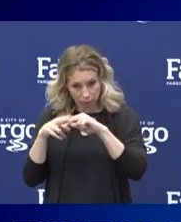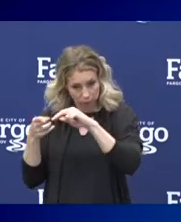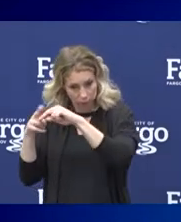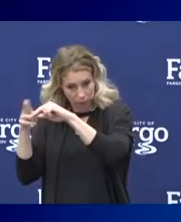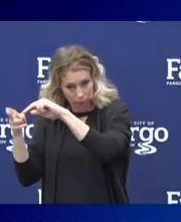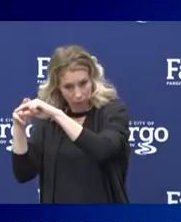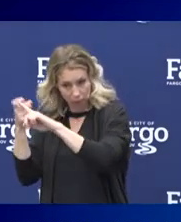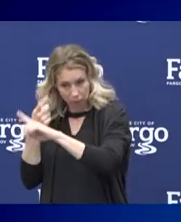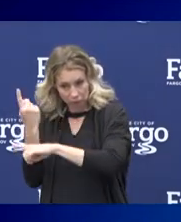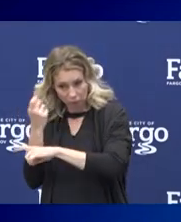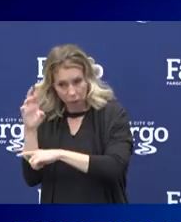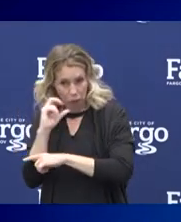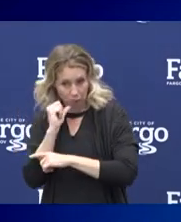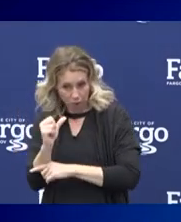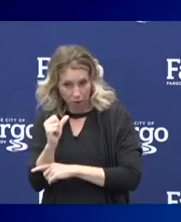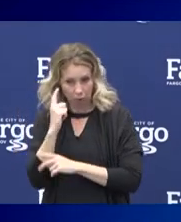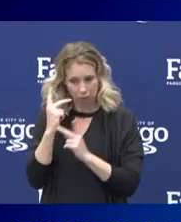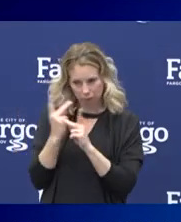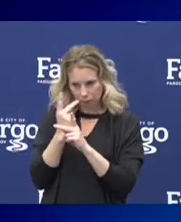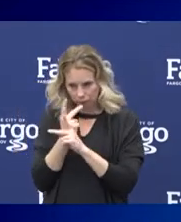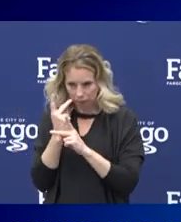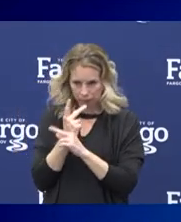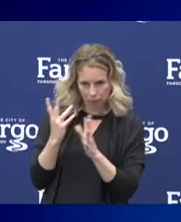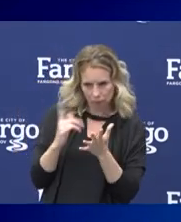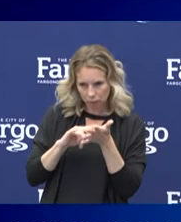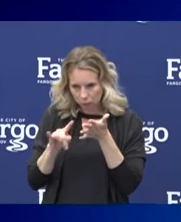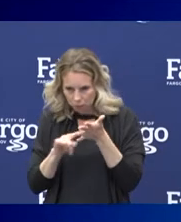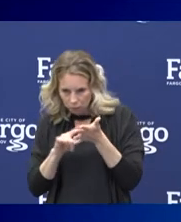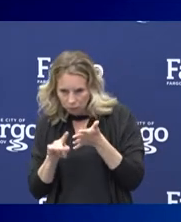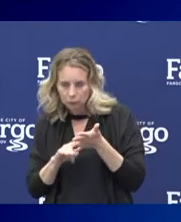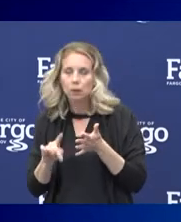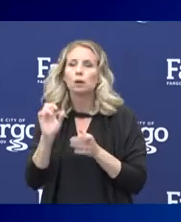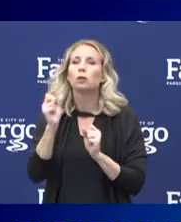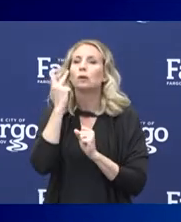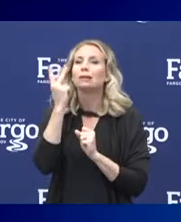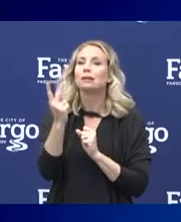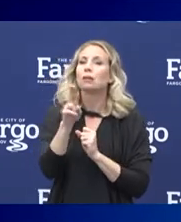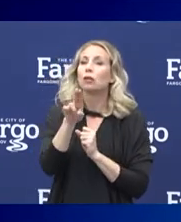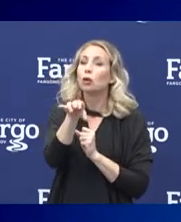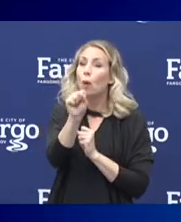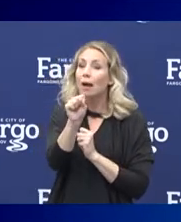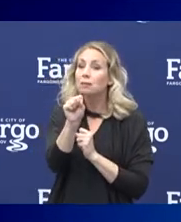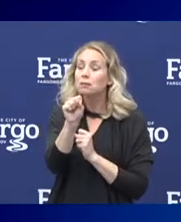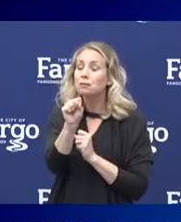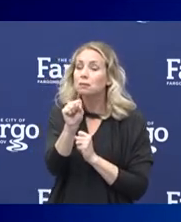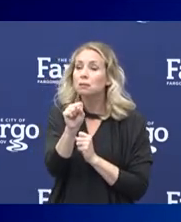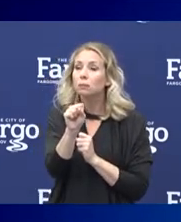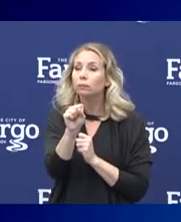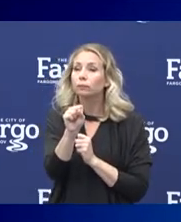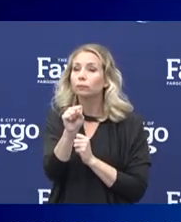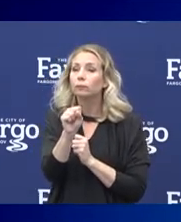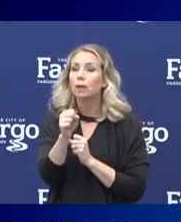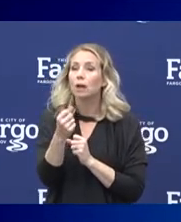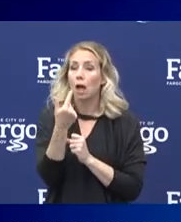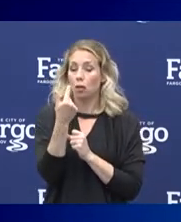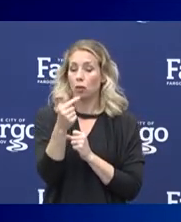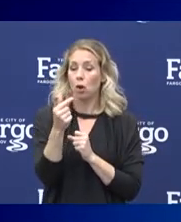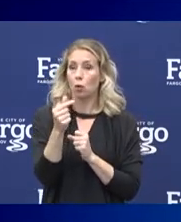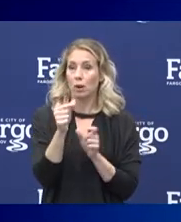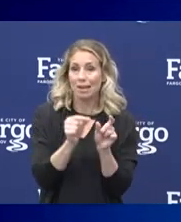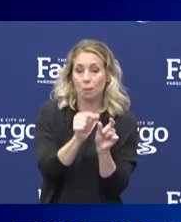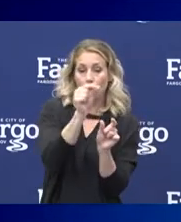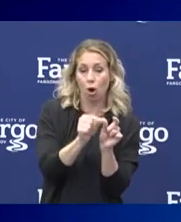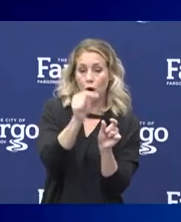something than would normally be expected based on past trends. And you can see in the United States here, the green bars represent